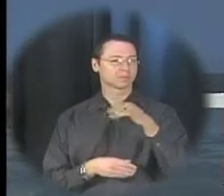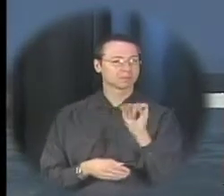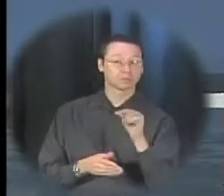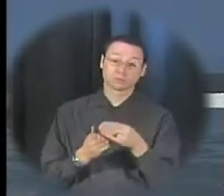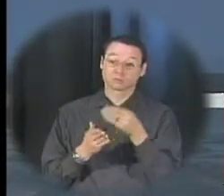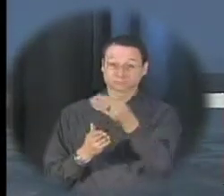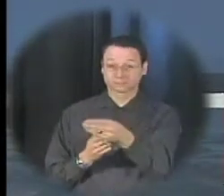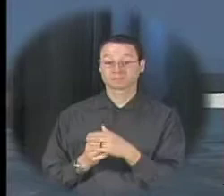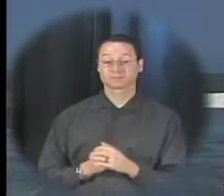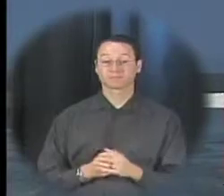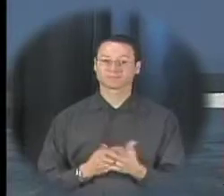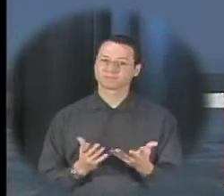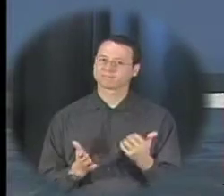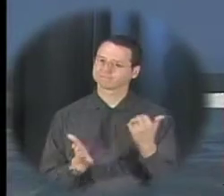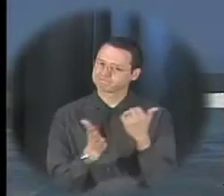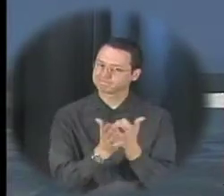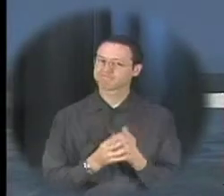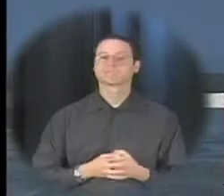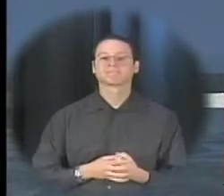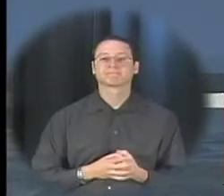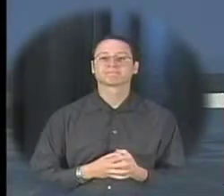lunches let's make a difference